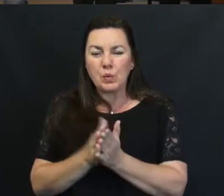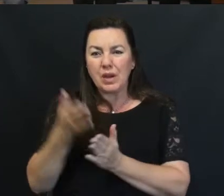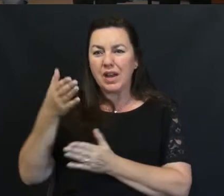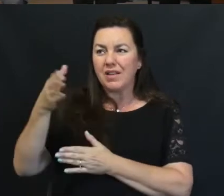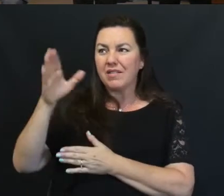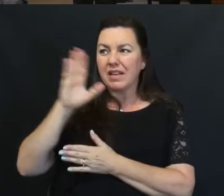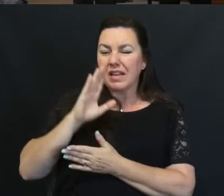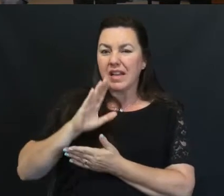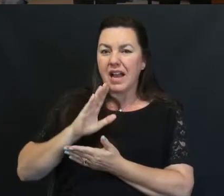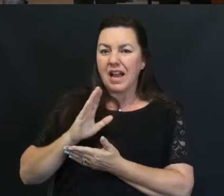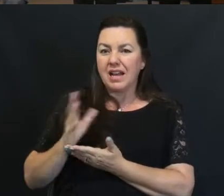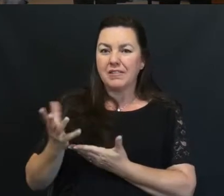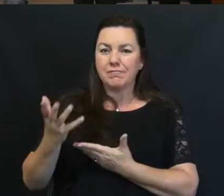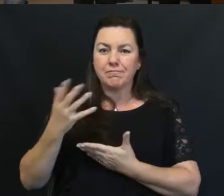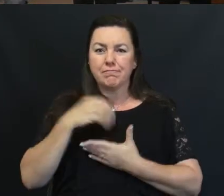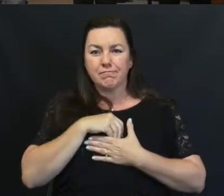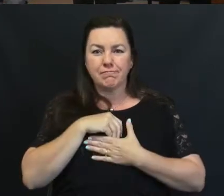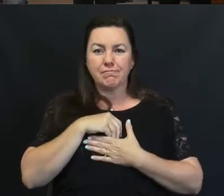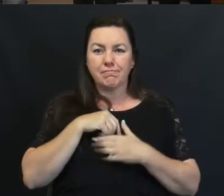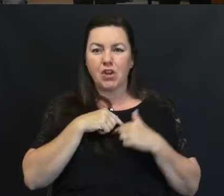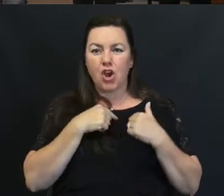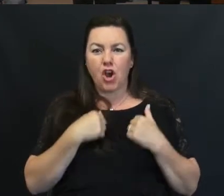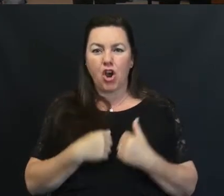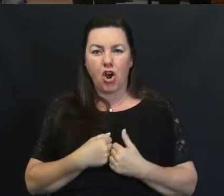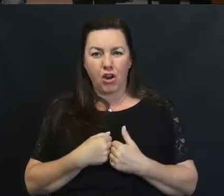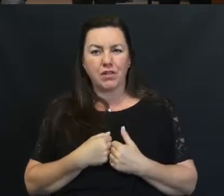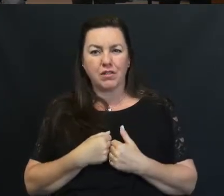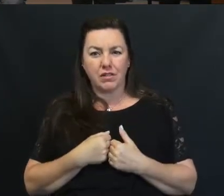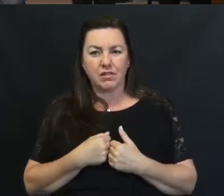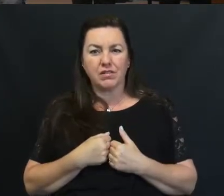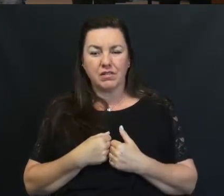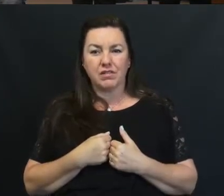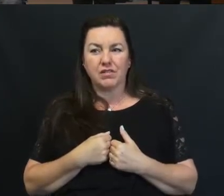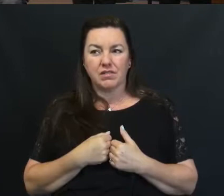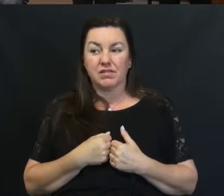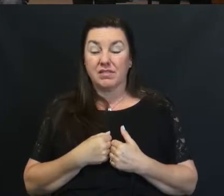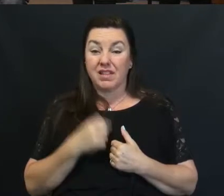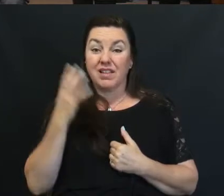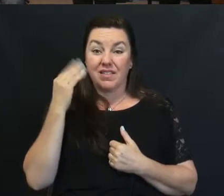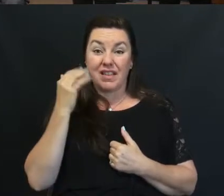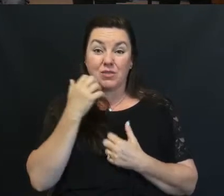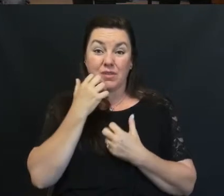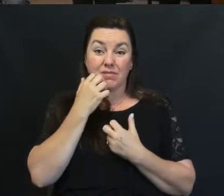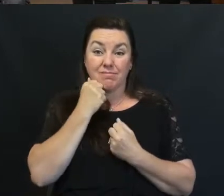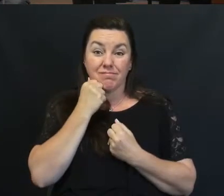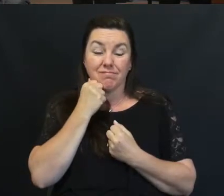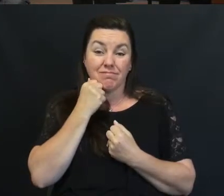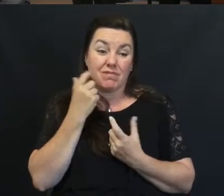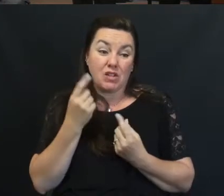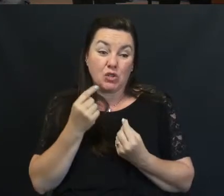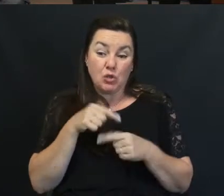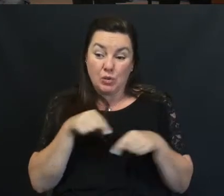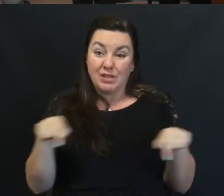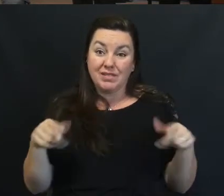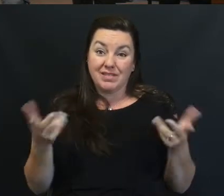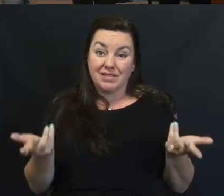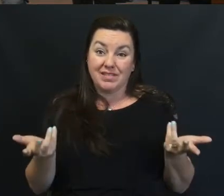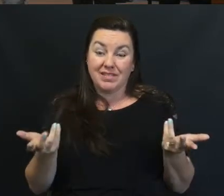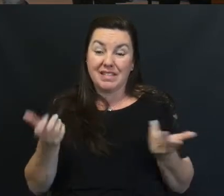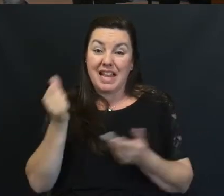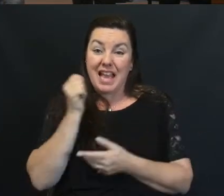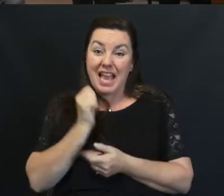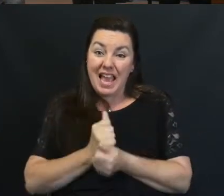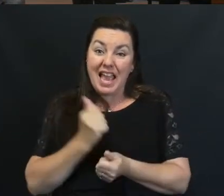on our heart. That's the goal. That's why I care about doing what I do. So that every time